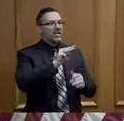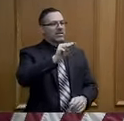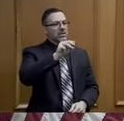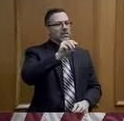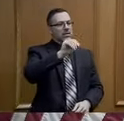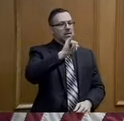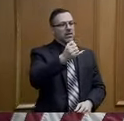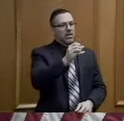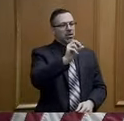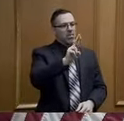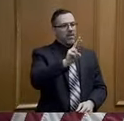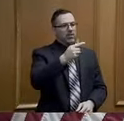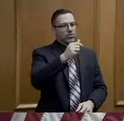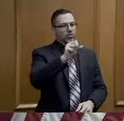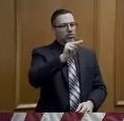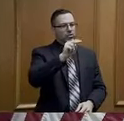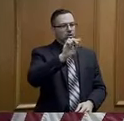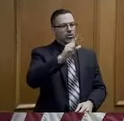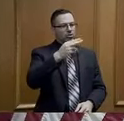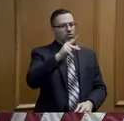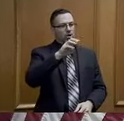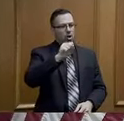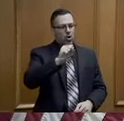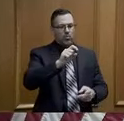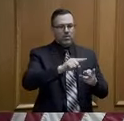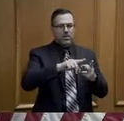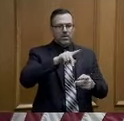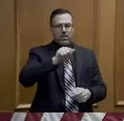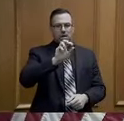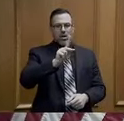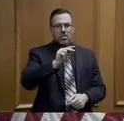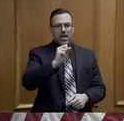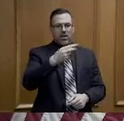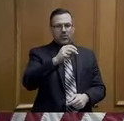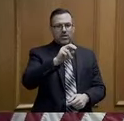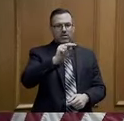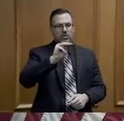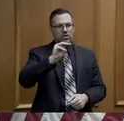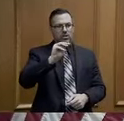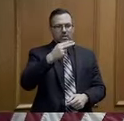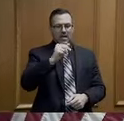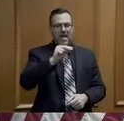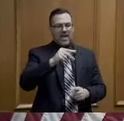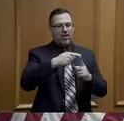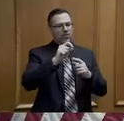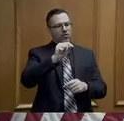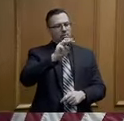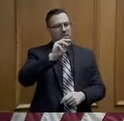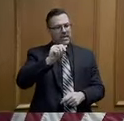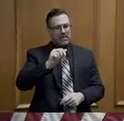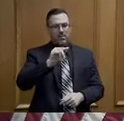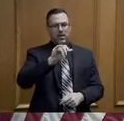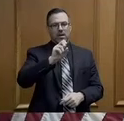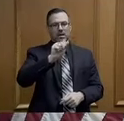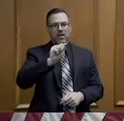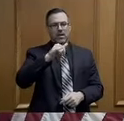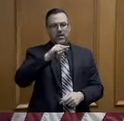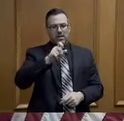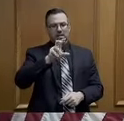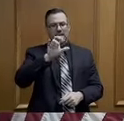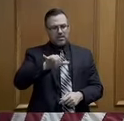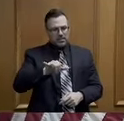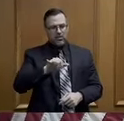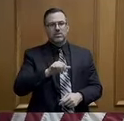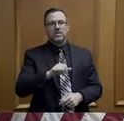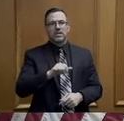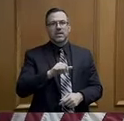Department of Military, Director Patrick Sheehan from TEMA, Commissioner Stuart McWhirter, Dr. Lisa Piercy from Department of